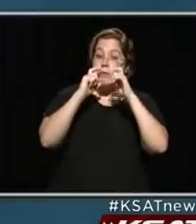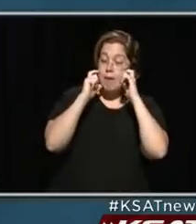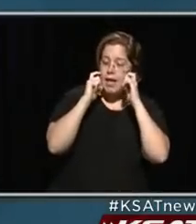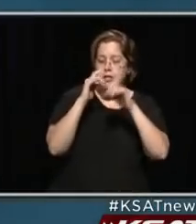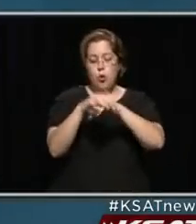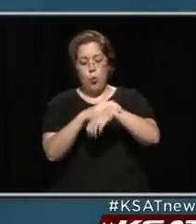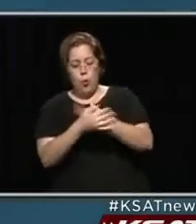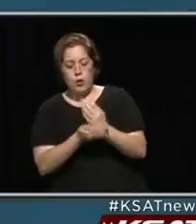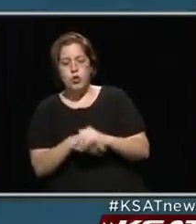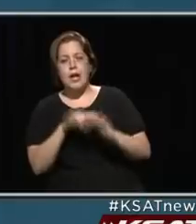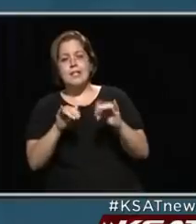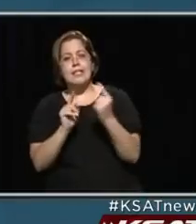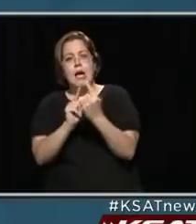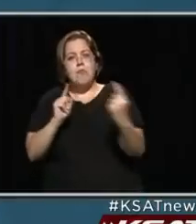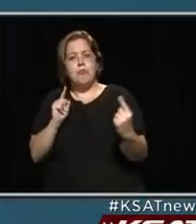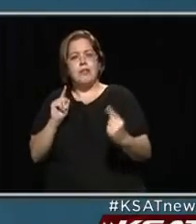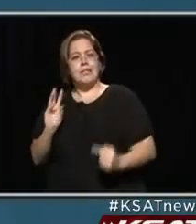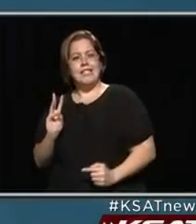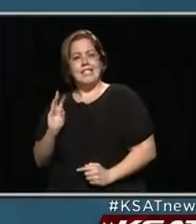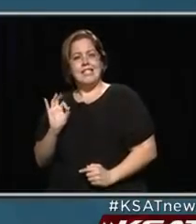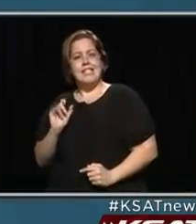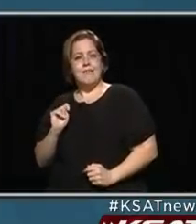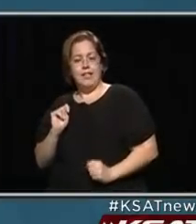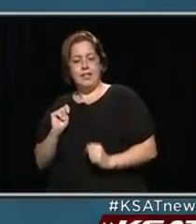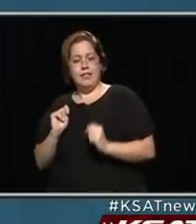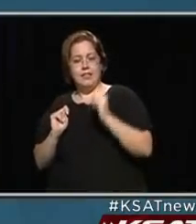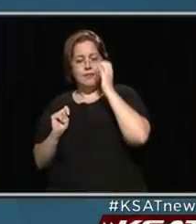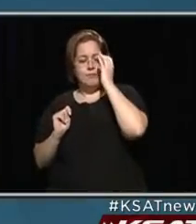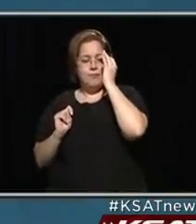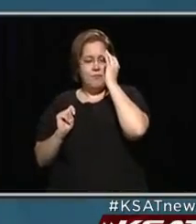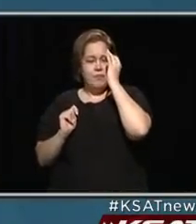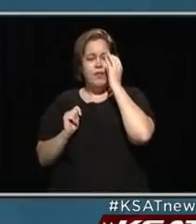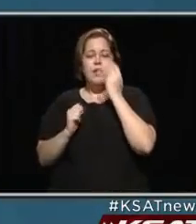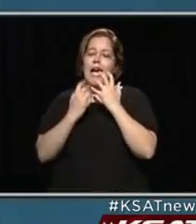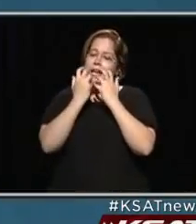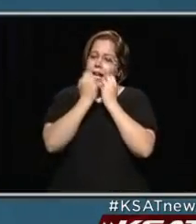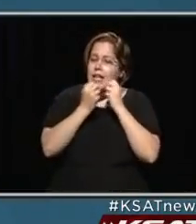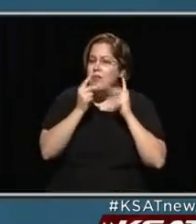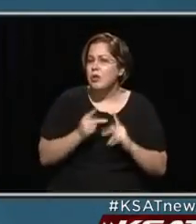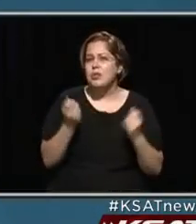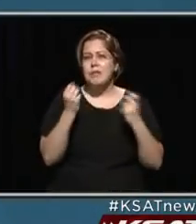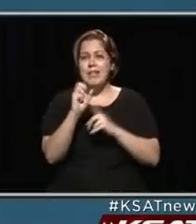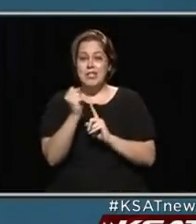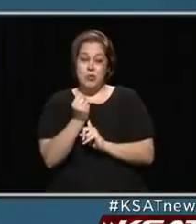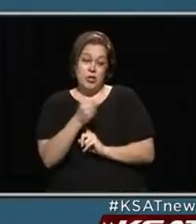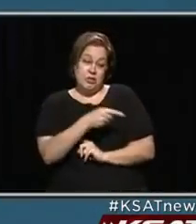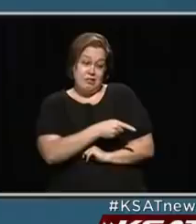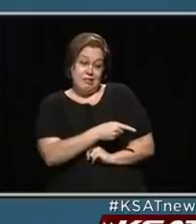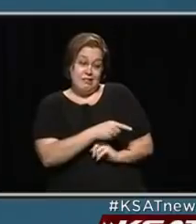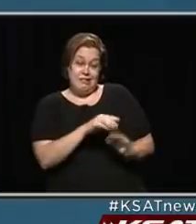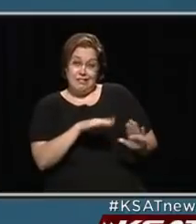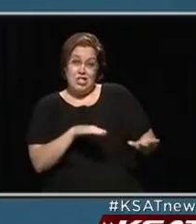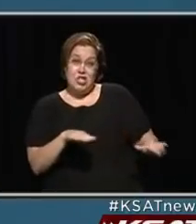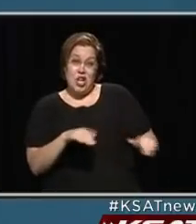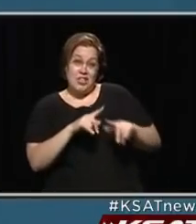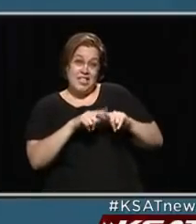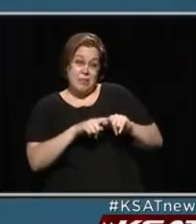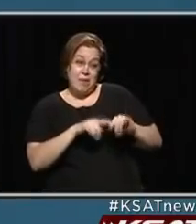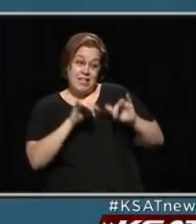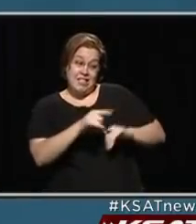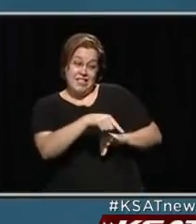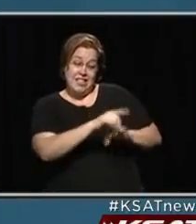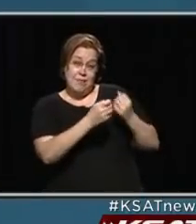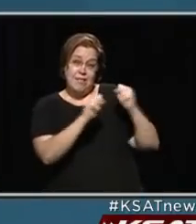wash your hands, keep six feet of distance between yourself and others, and a loved one, in many cases a child, is depending on you to keep them